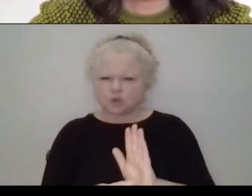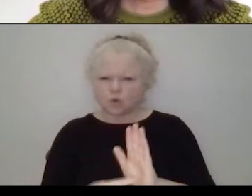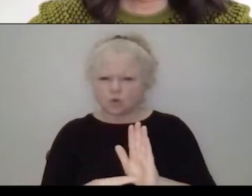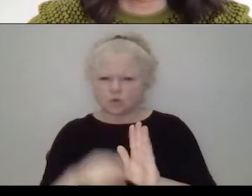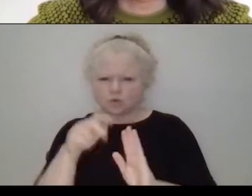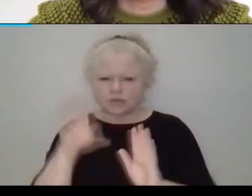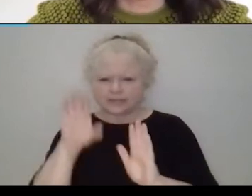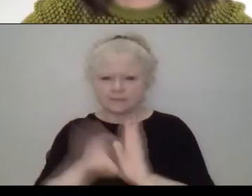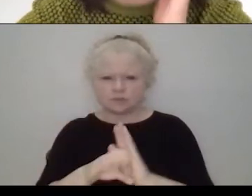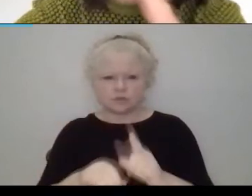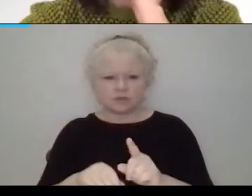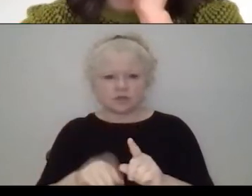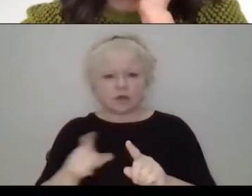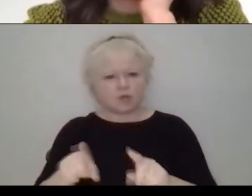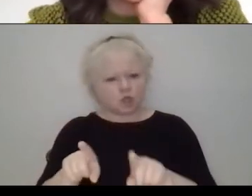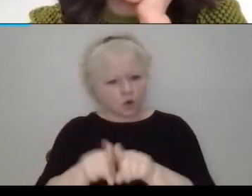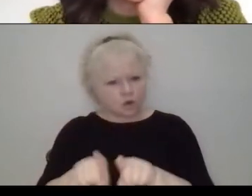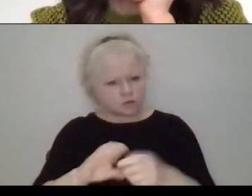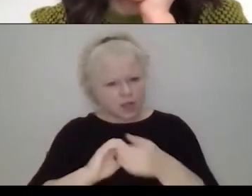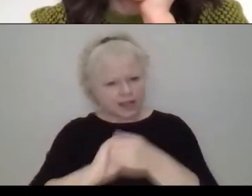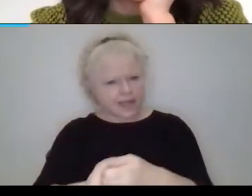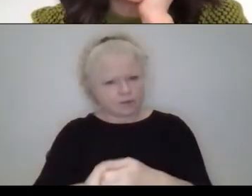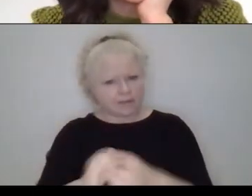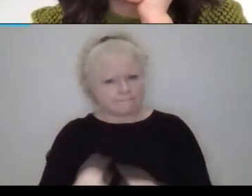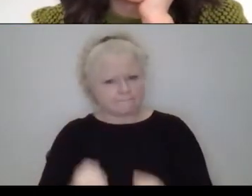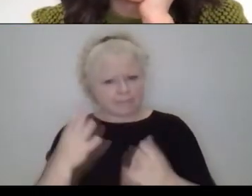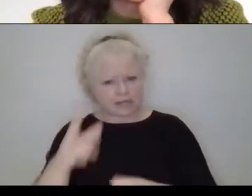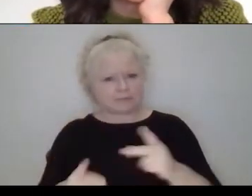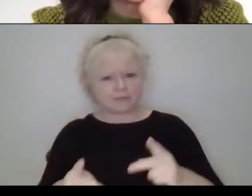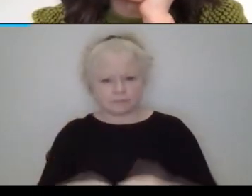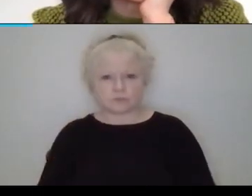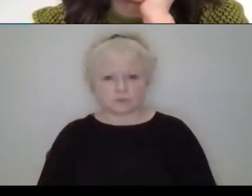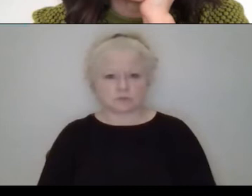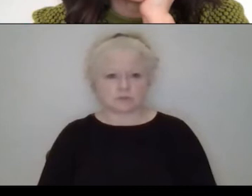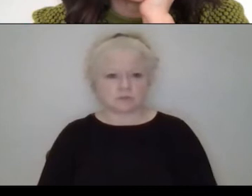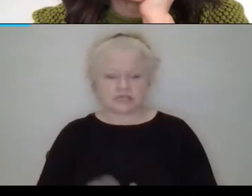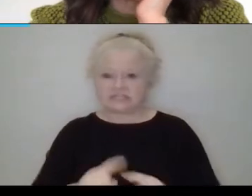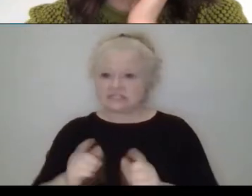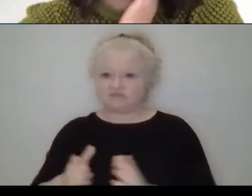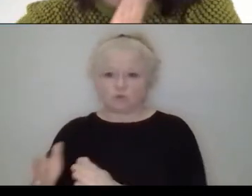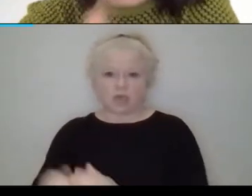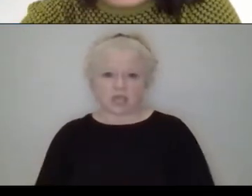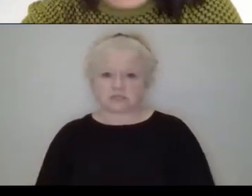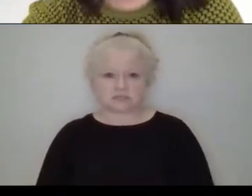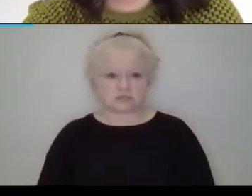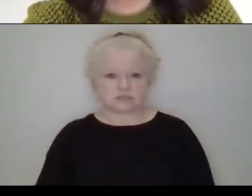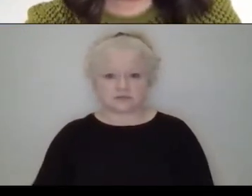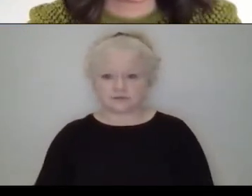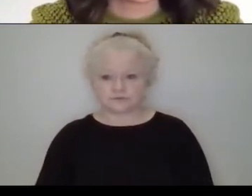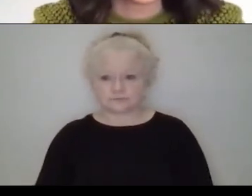but then you are collaborating with many folks in, in completely different ways. I do want to share some of this.